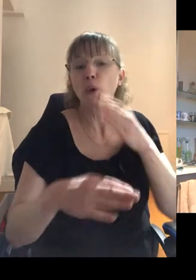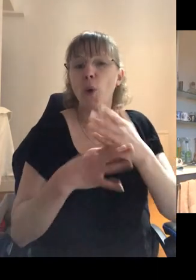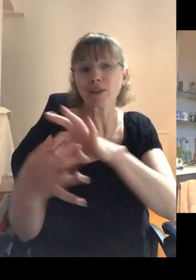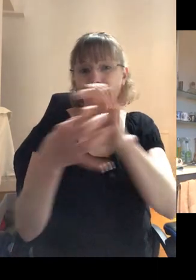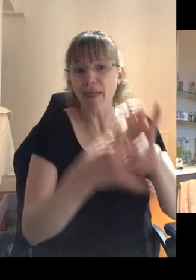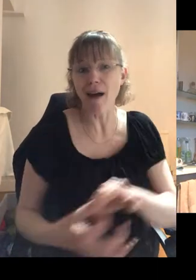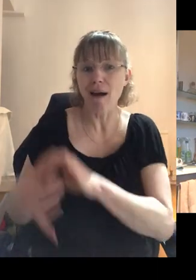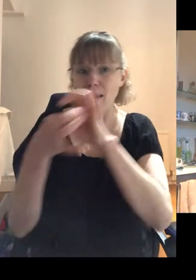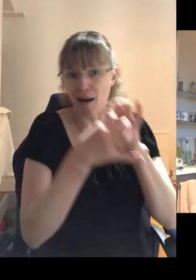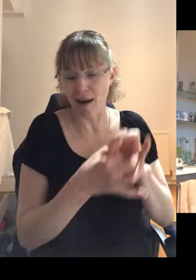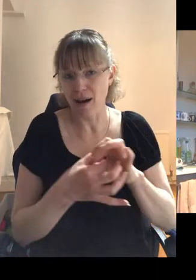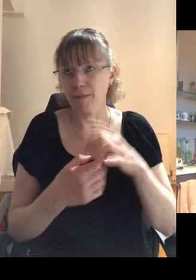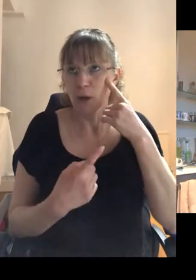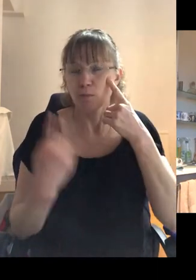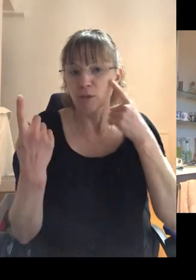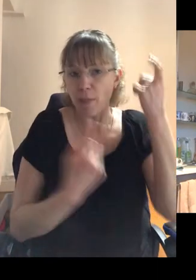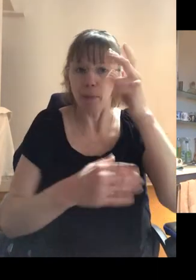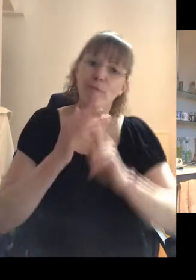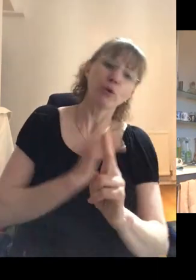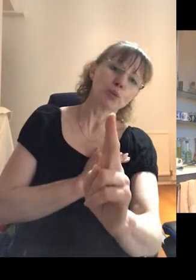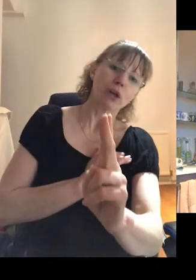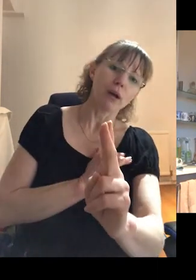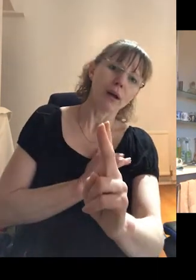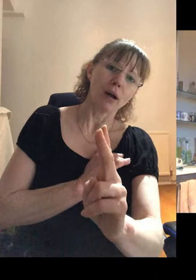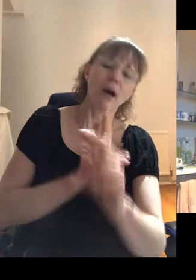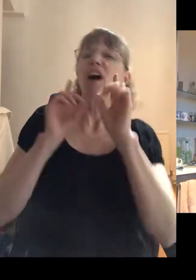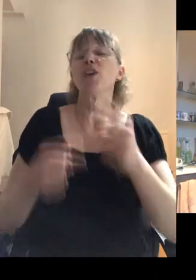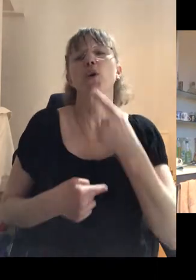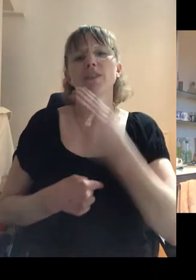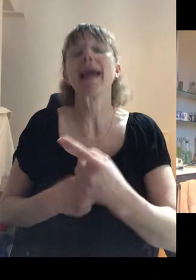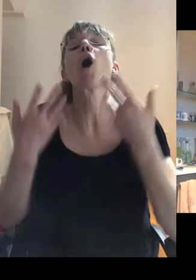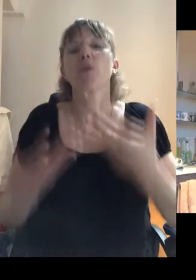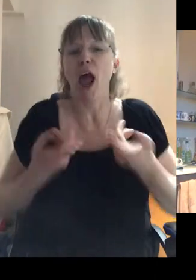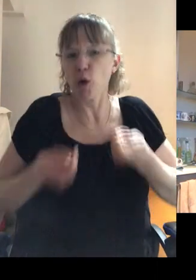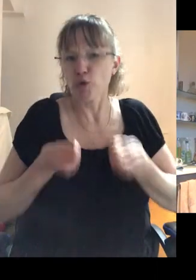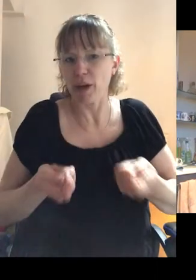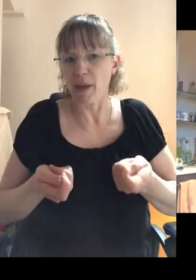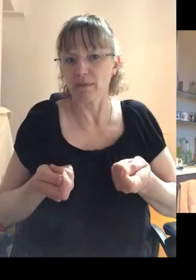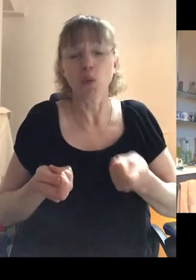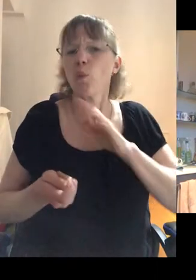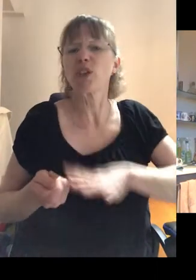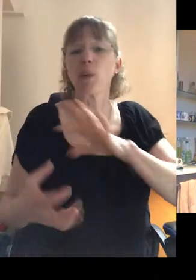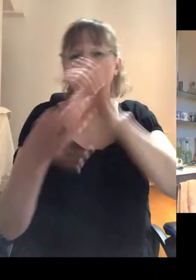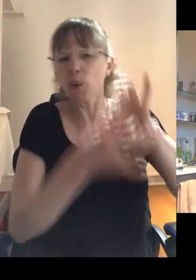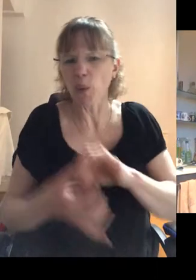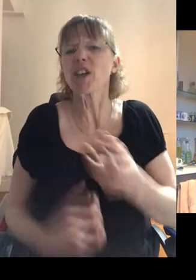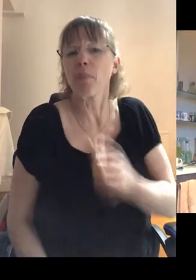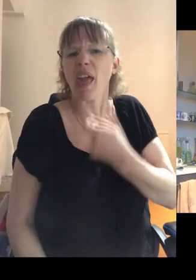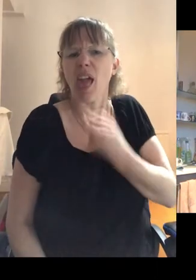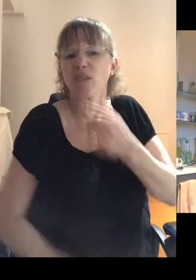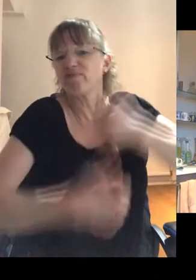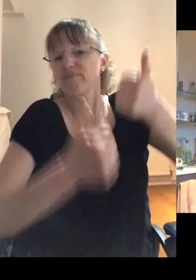together. So to think about what the future would be like that you couldn't just say, well, now that we've got treatment, we're not going to collaborate. You're just going to take your pills.